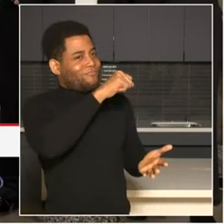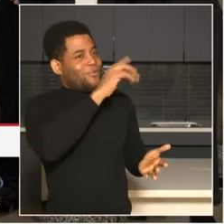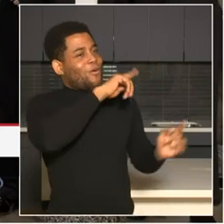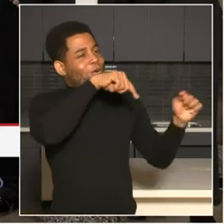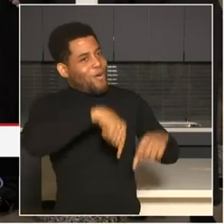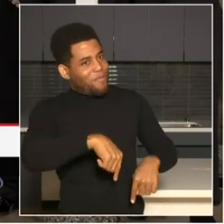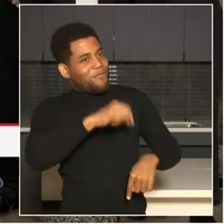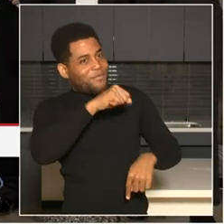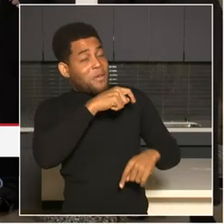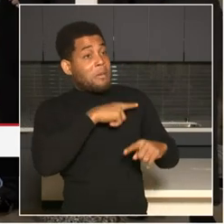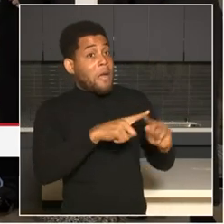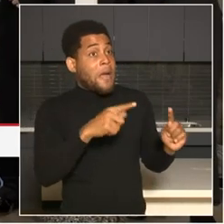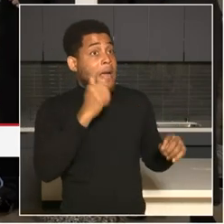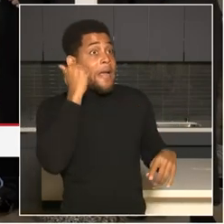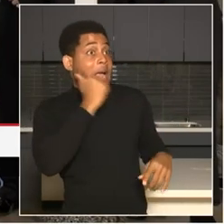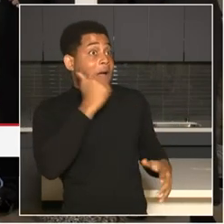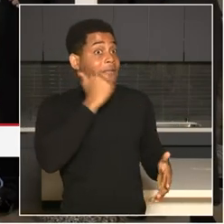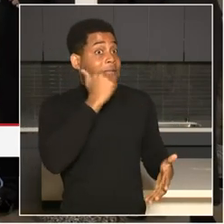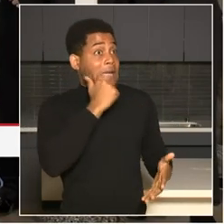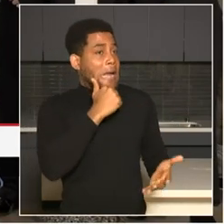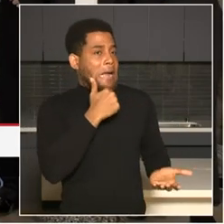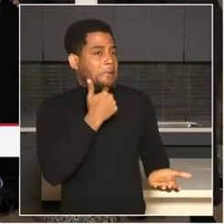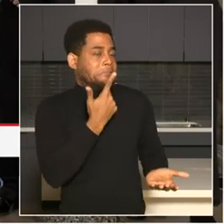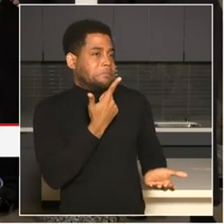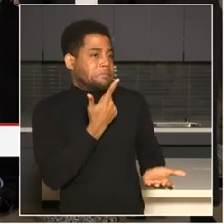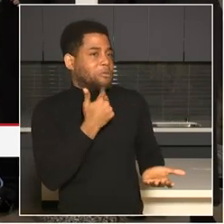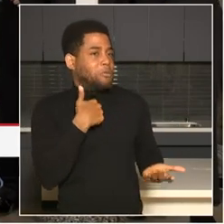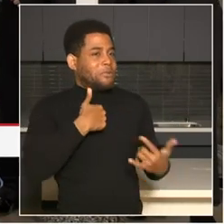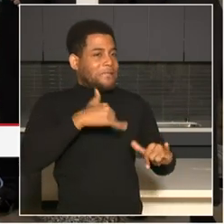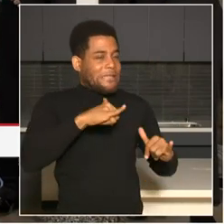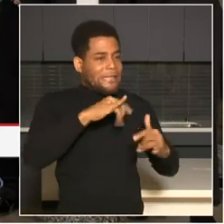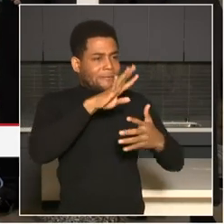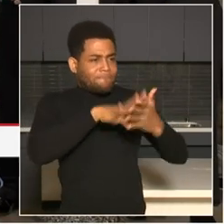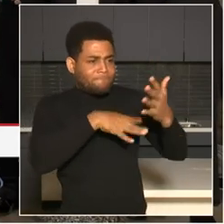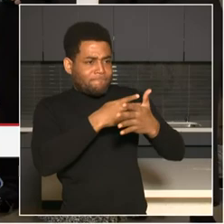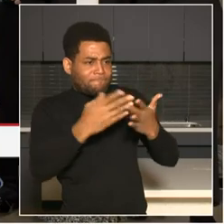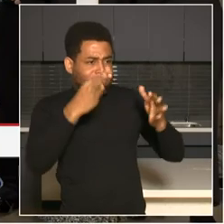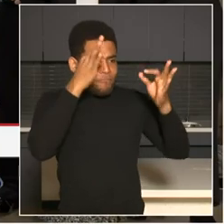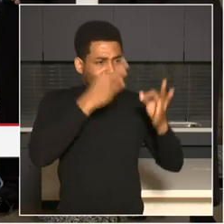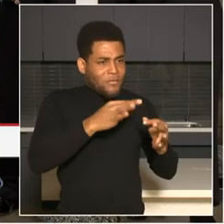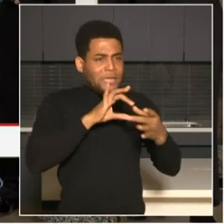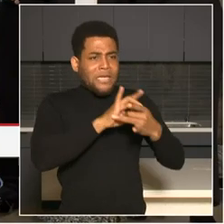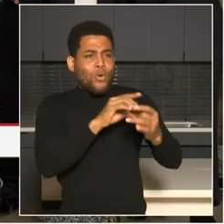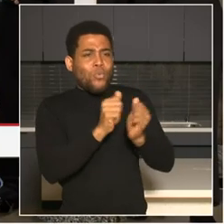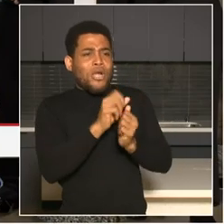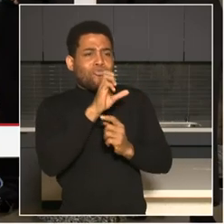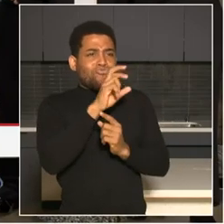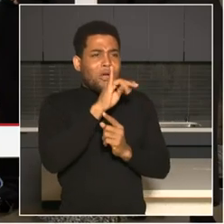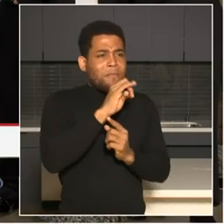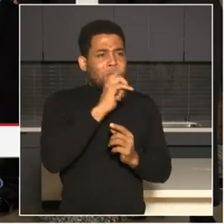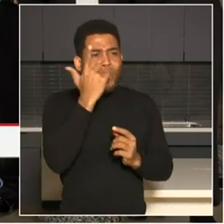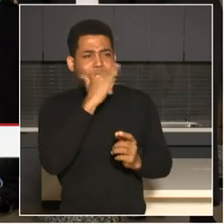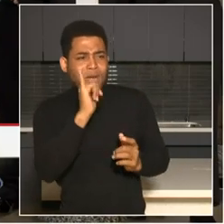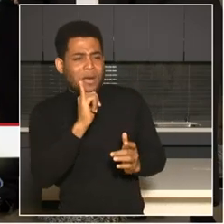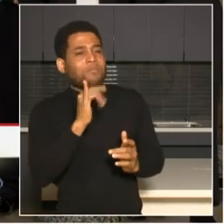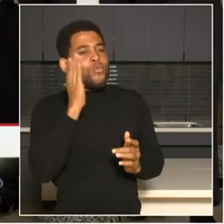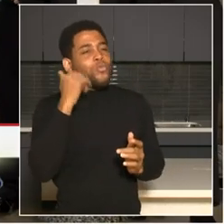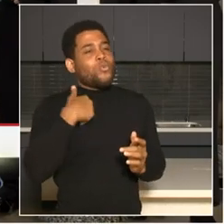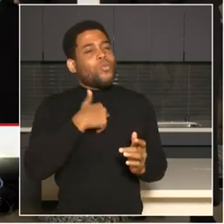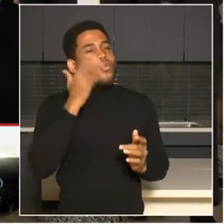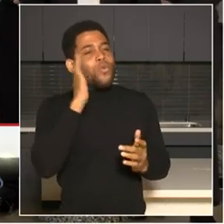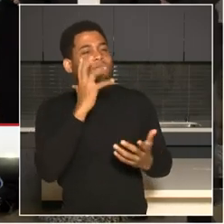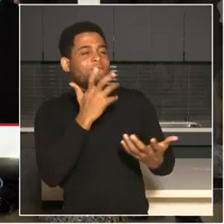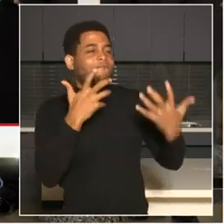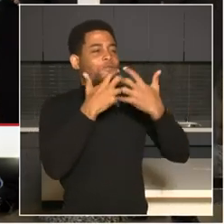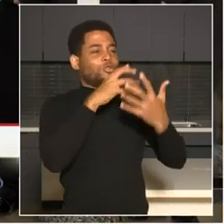trends and patterns are specifically related to violent crime. Um, and we will determine what that will look like. Question about, recruitment. Yes, ma'am.